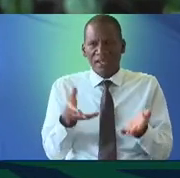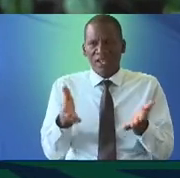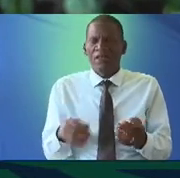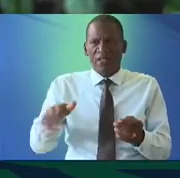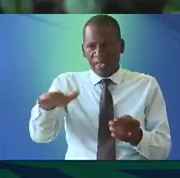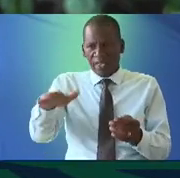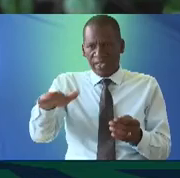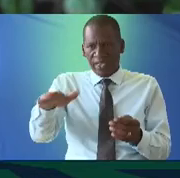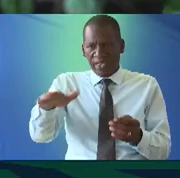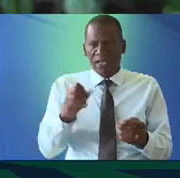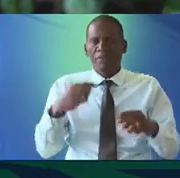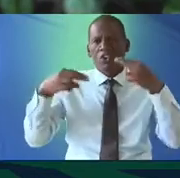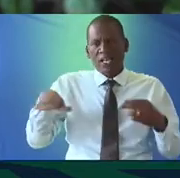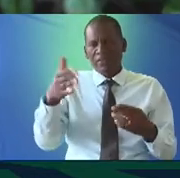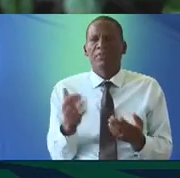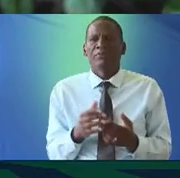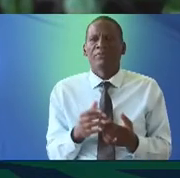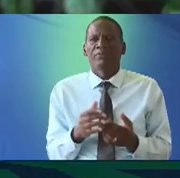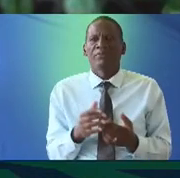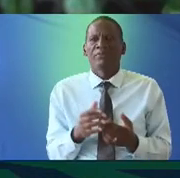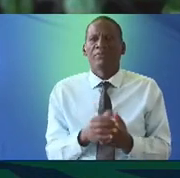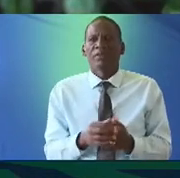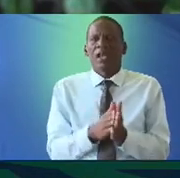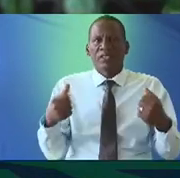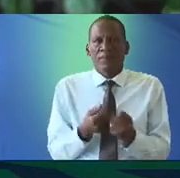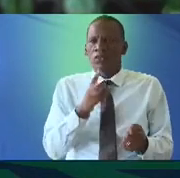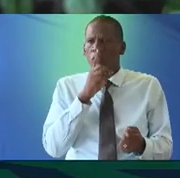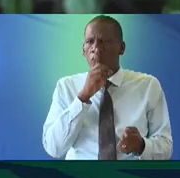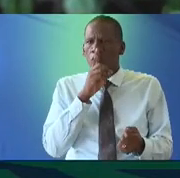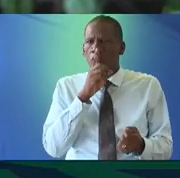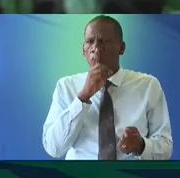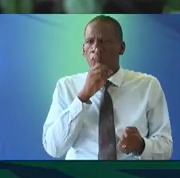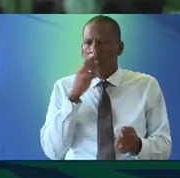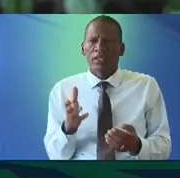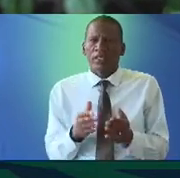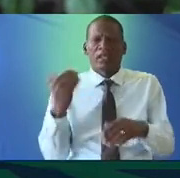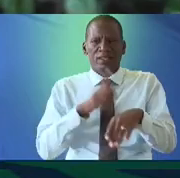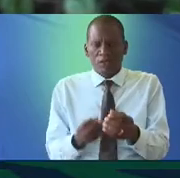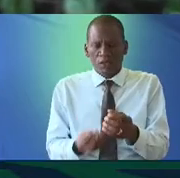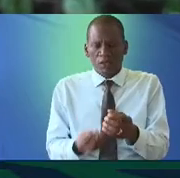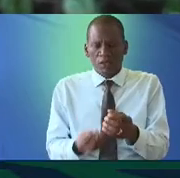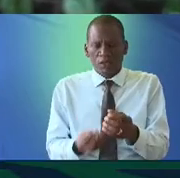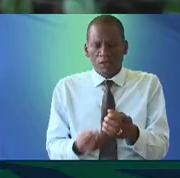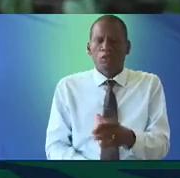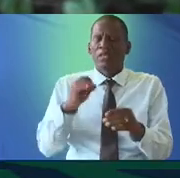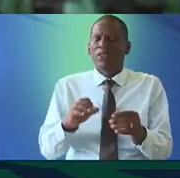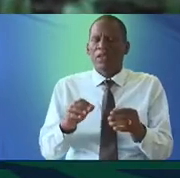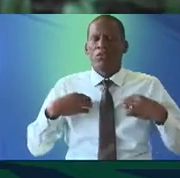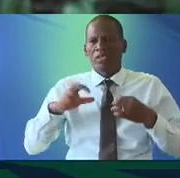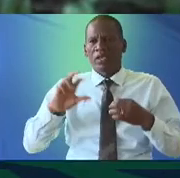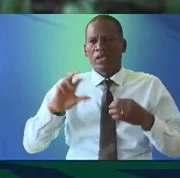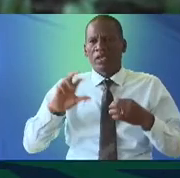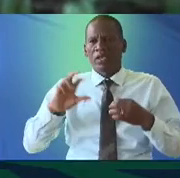meantime appears to be the wristband and that it happened so quietly and it has its problematics but it's